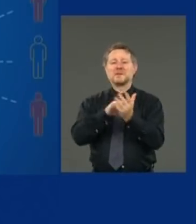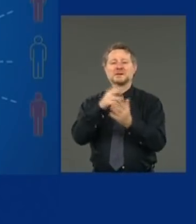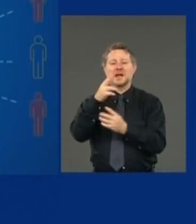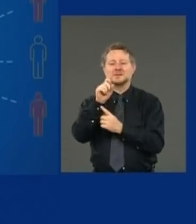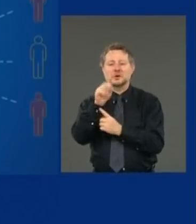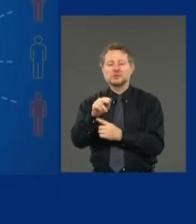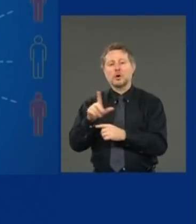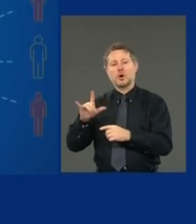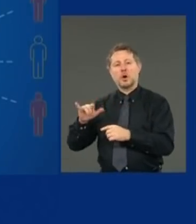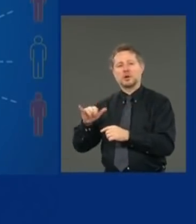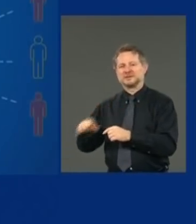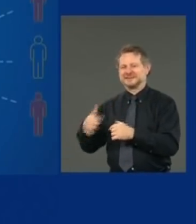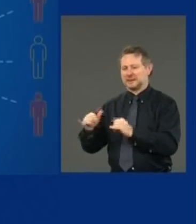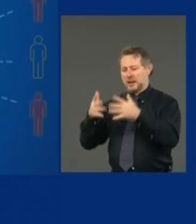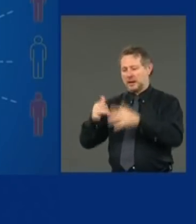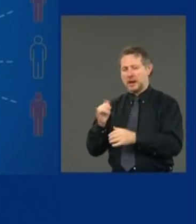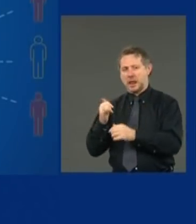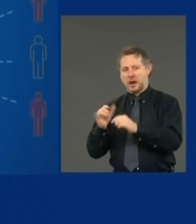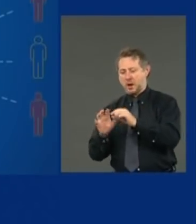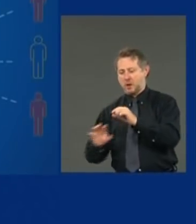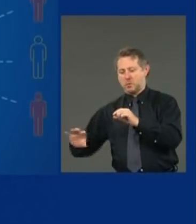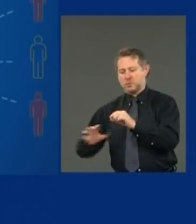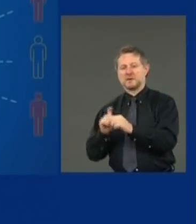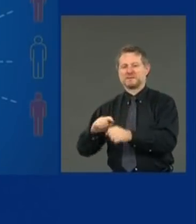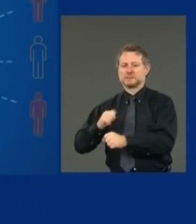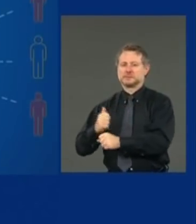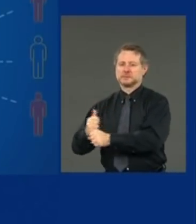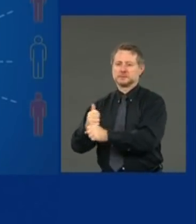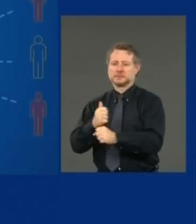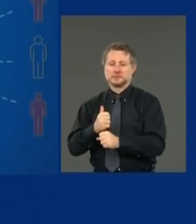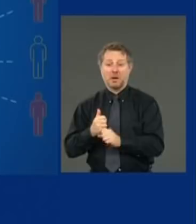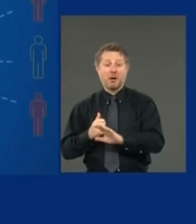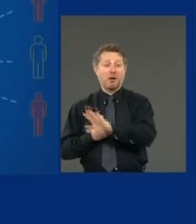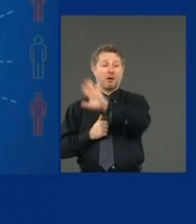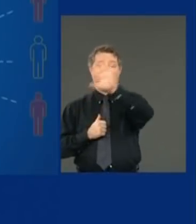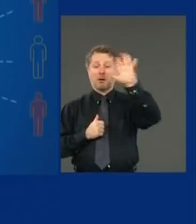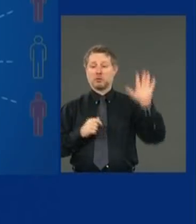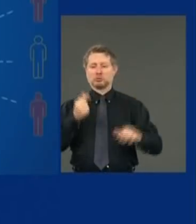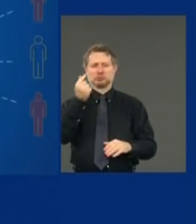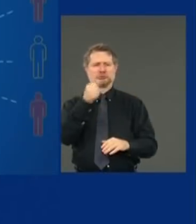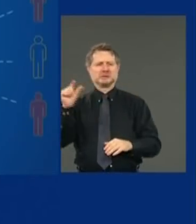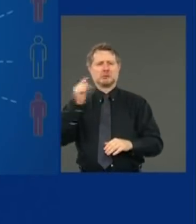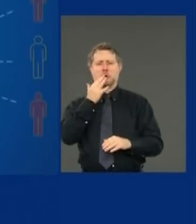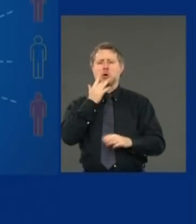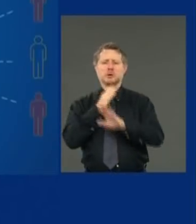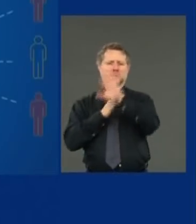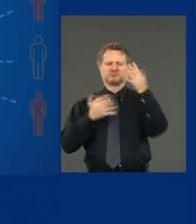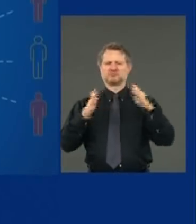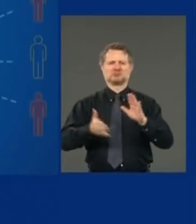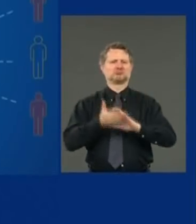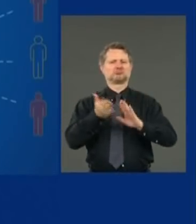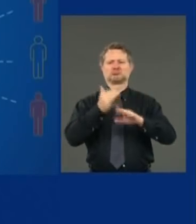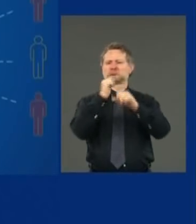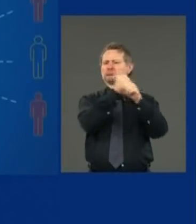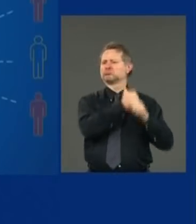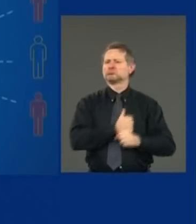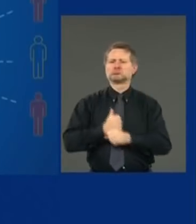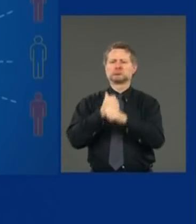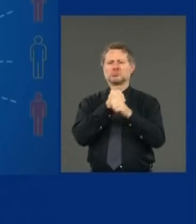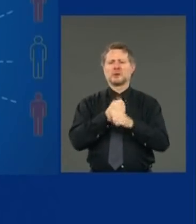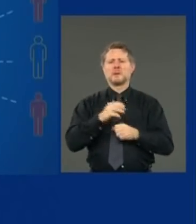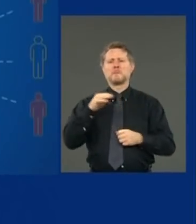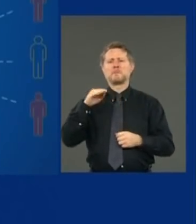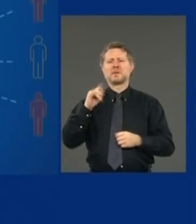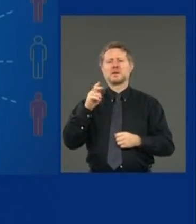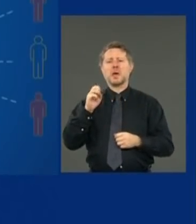their tracing numbers up. But every region has the tracing functioning. Mike Bloomberg, former